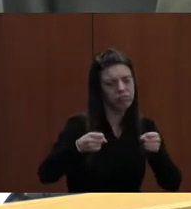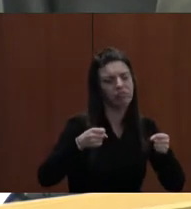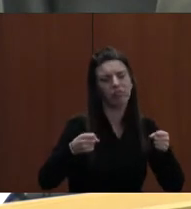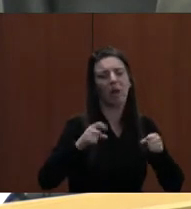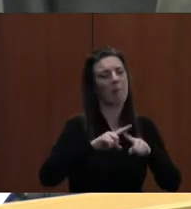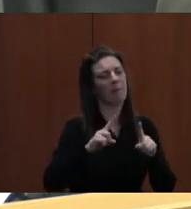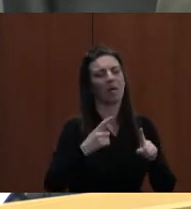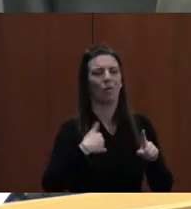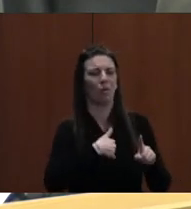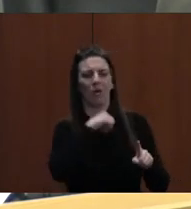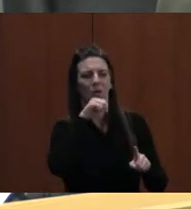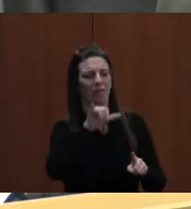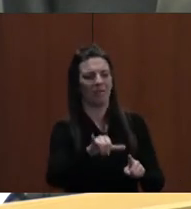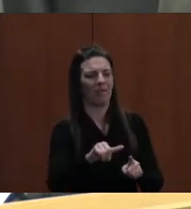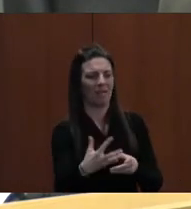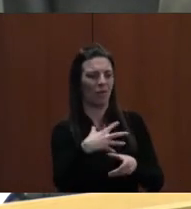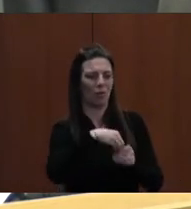right now.